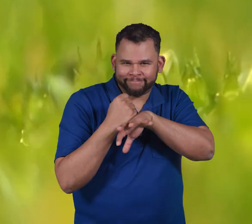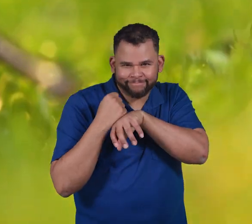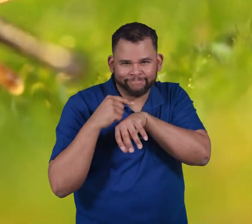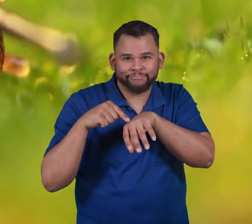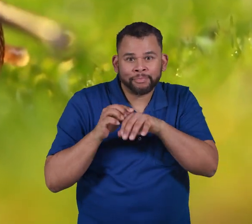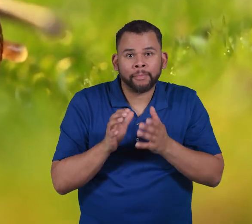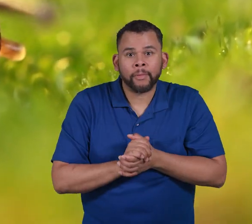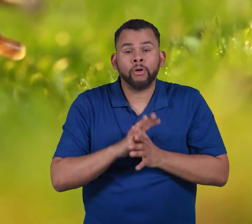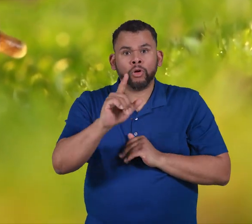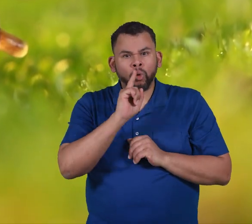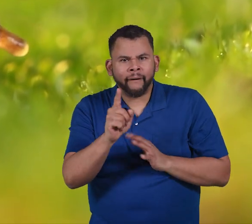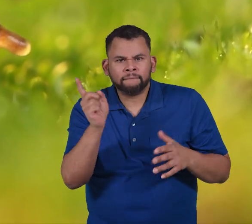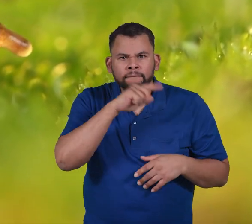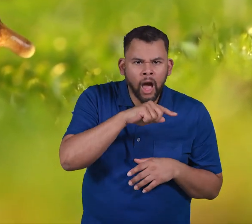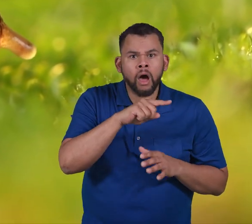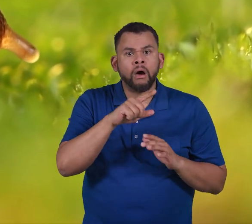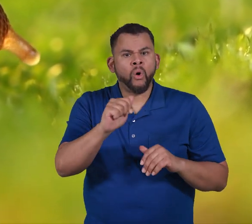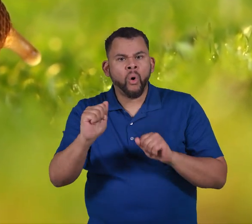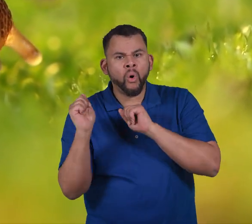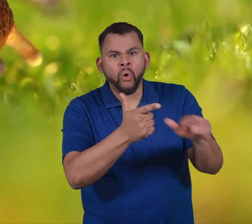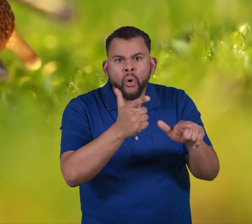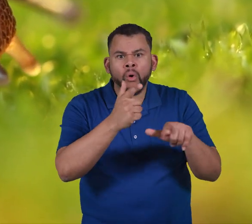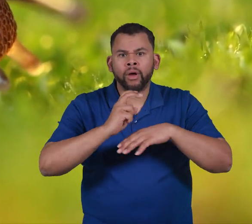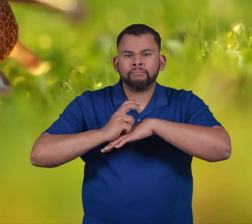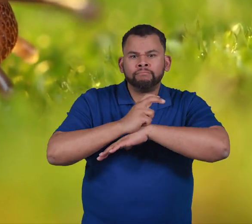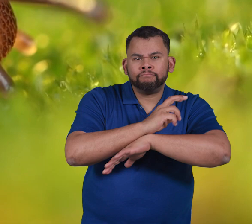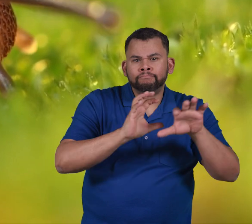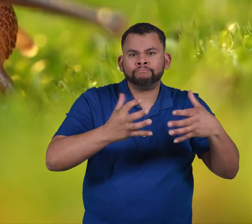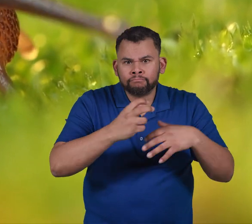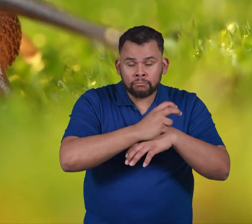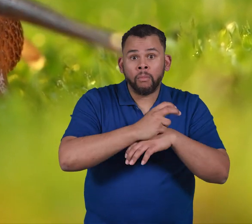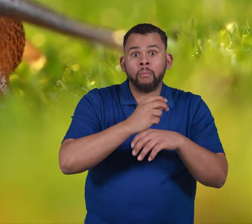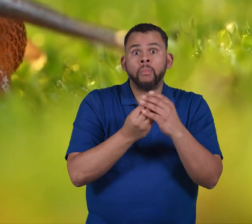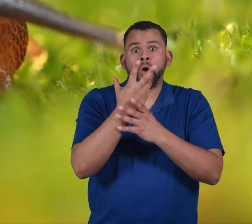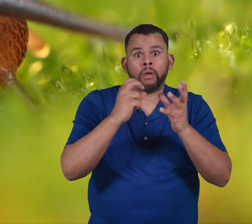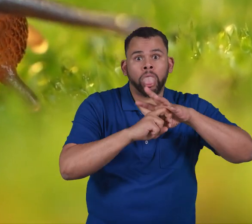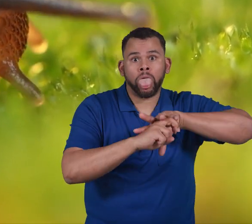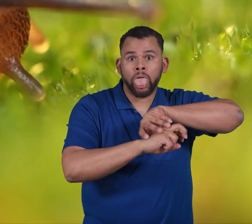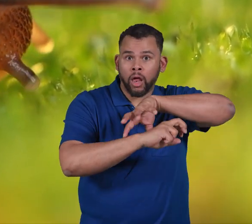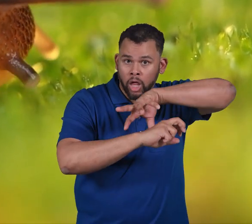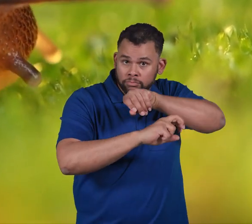Cephalopods. True or false? All gastropods have shells.